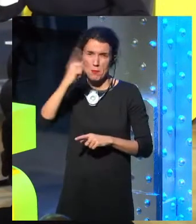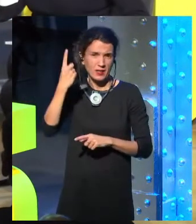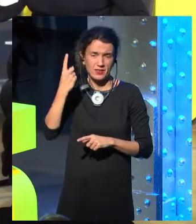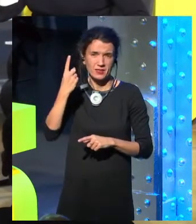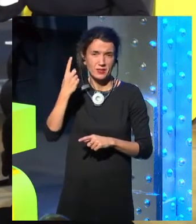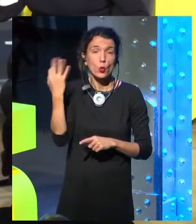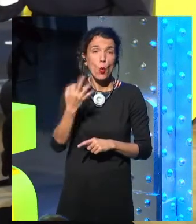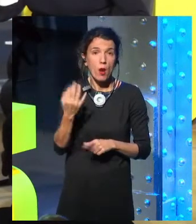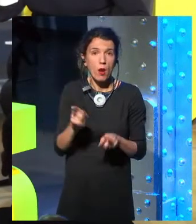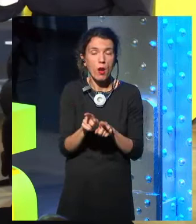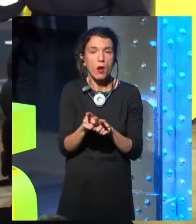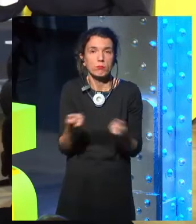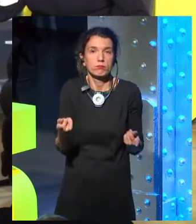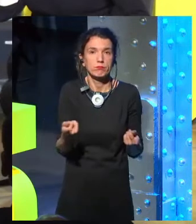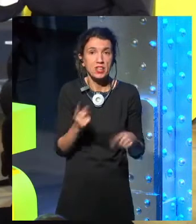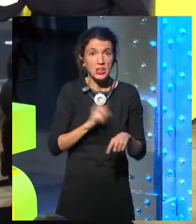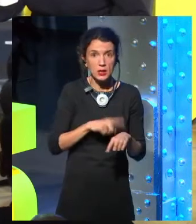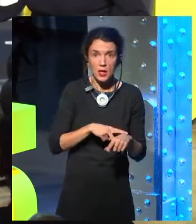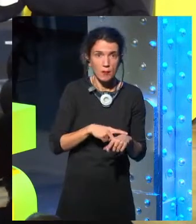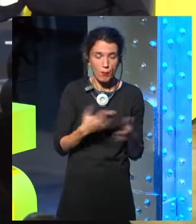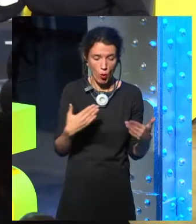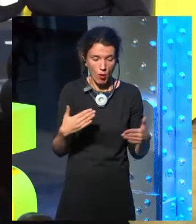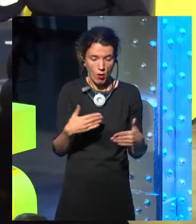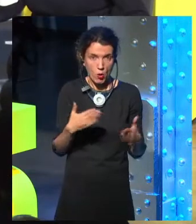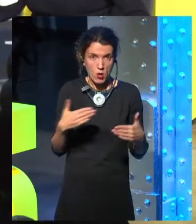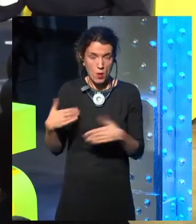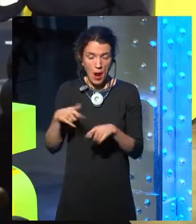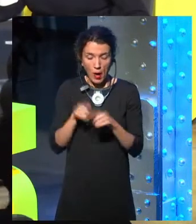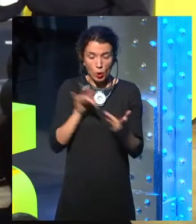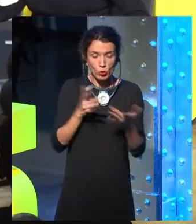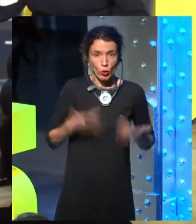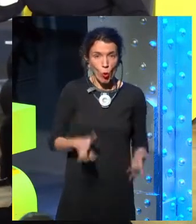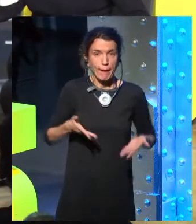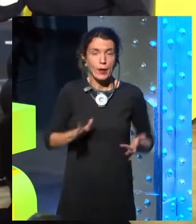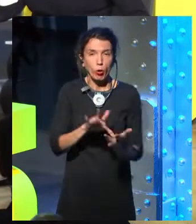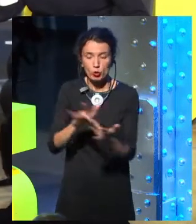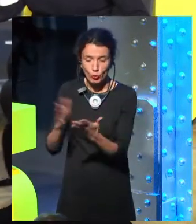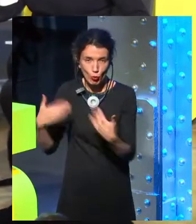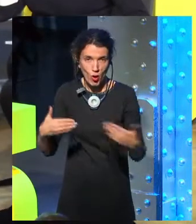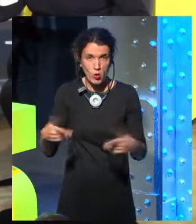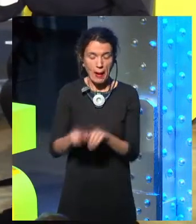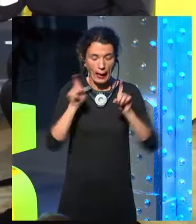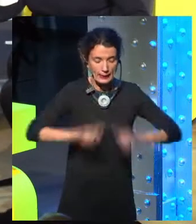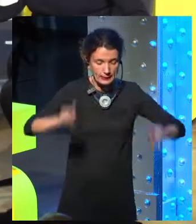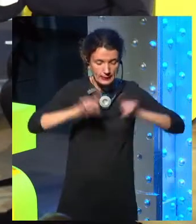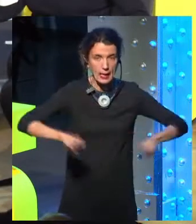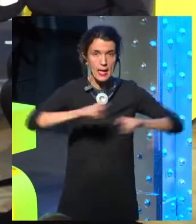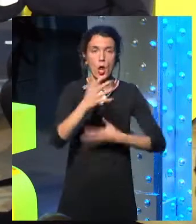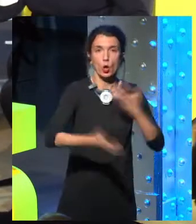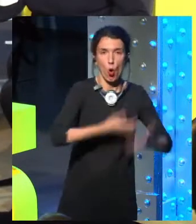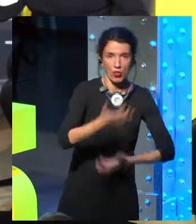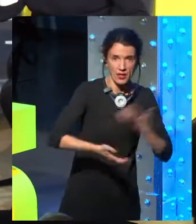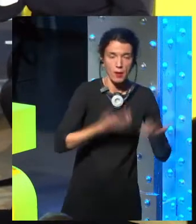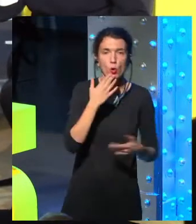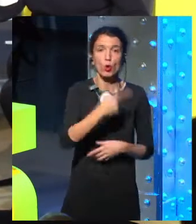spend with their kids learning how to cook or redo a car or something like that. We need more tactile stuff. If you do introduce it into a school, I think